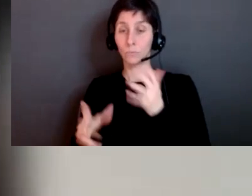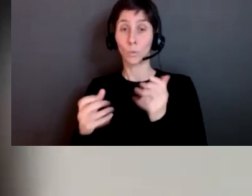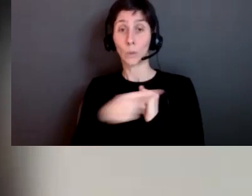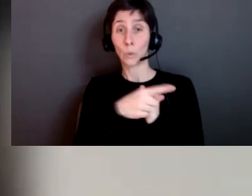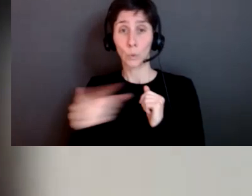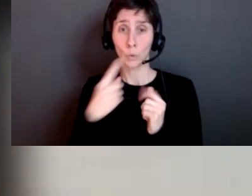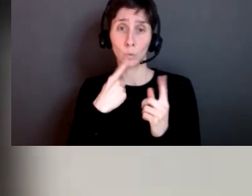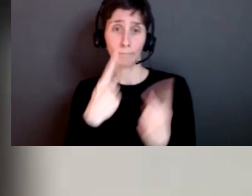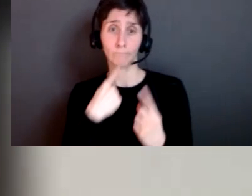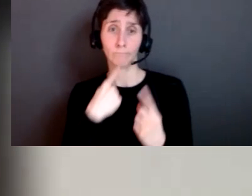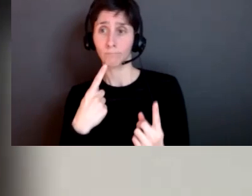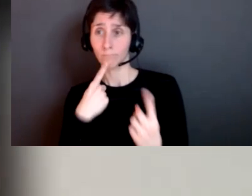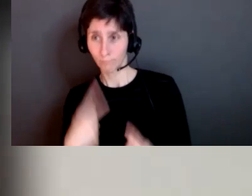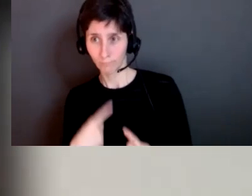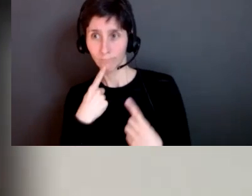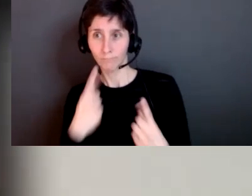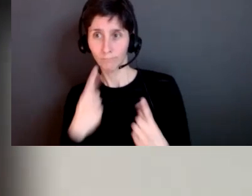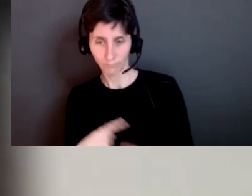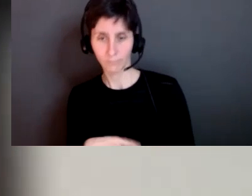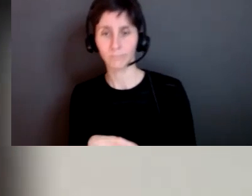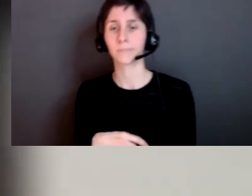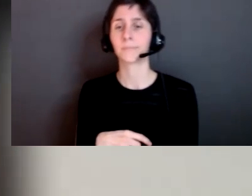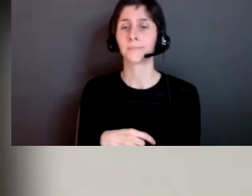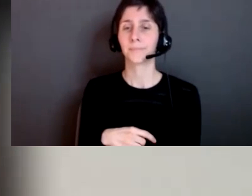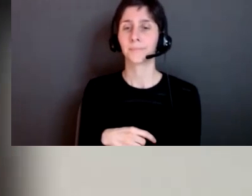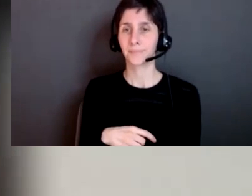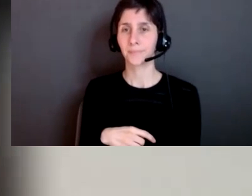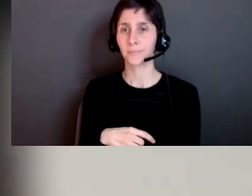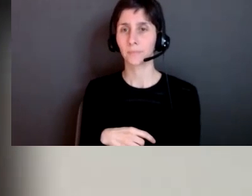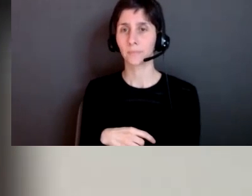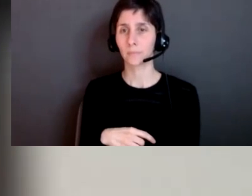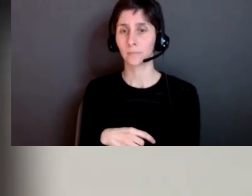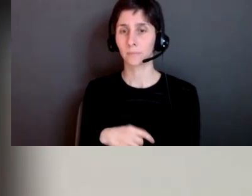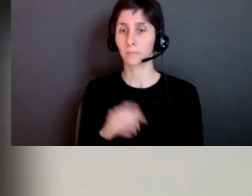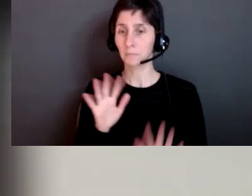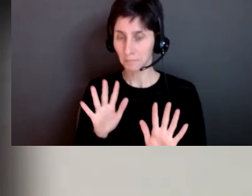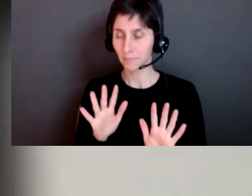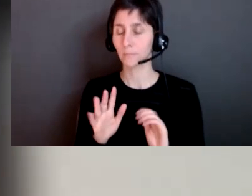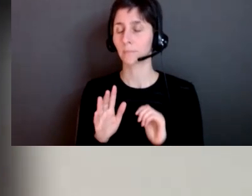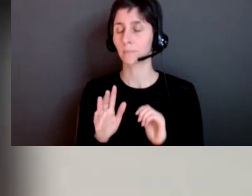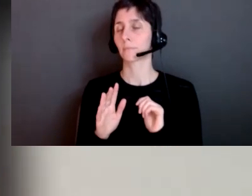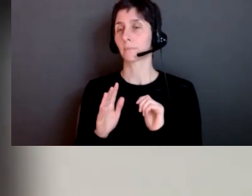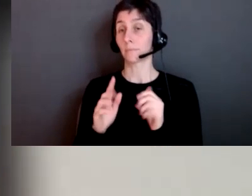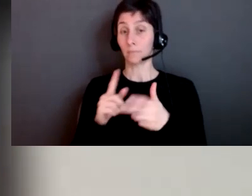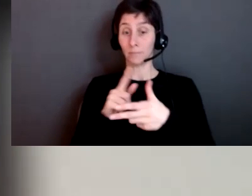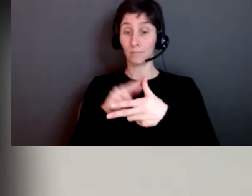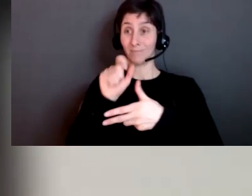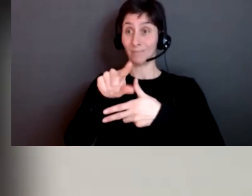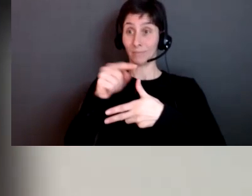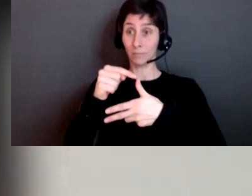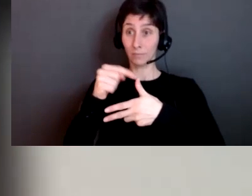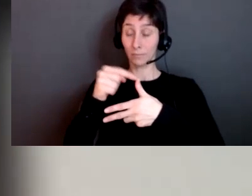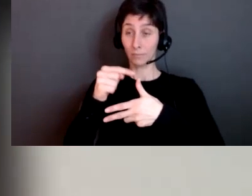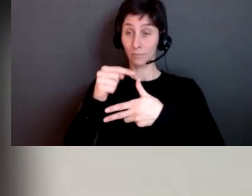go and answer the questions once i share the link um and i just want to clarify the first question that you're asked is